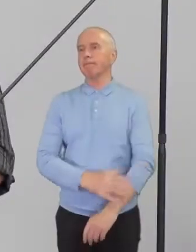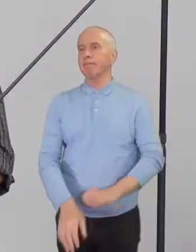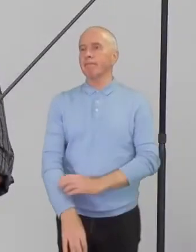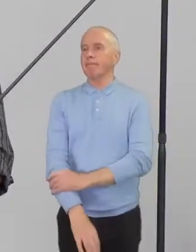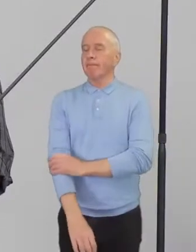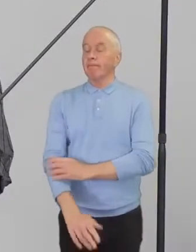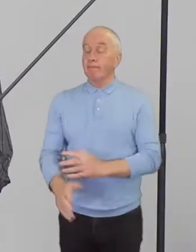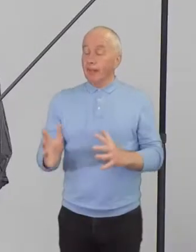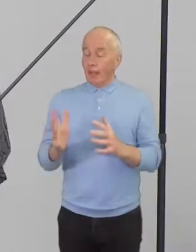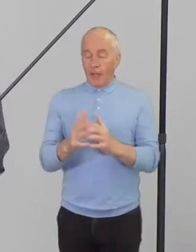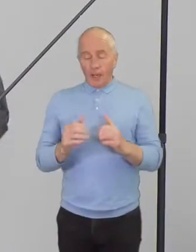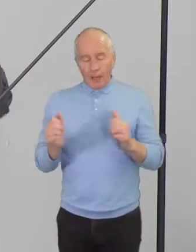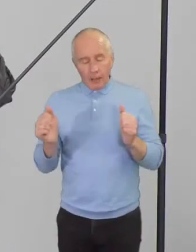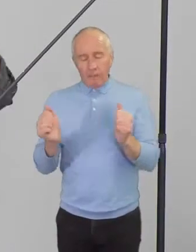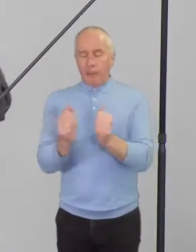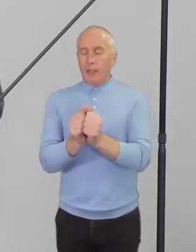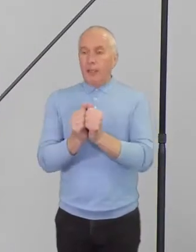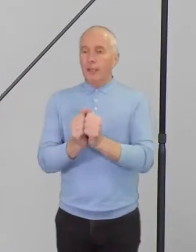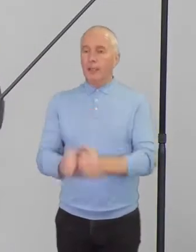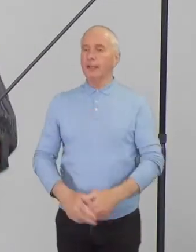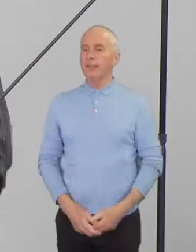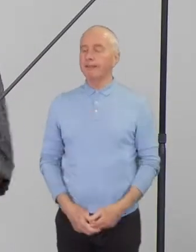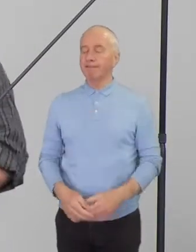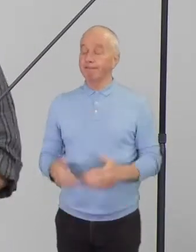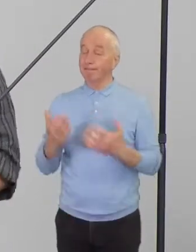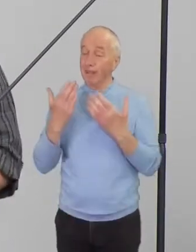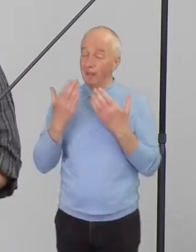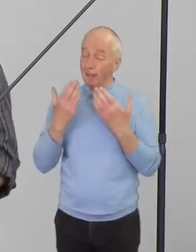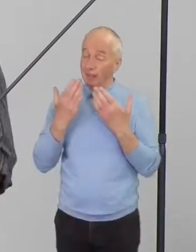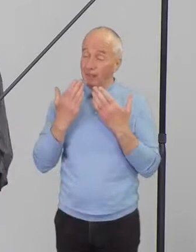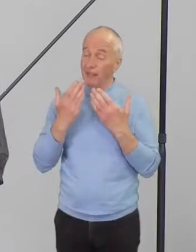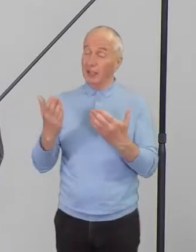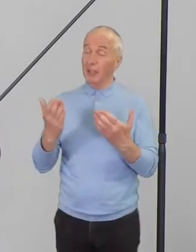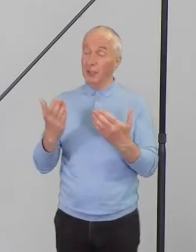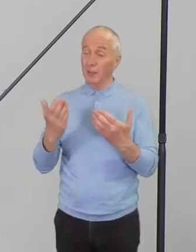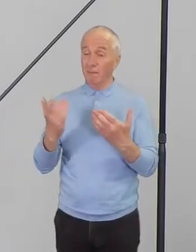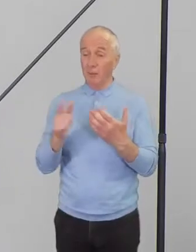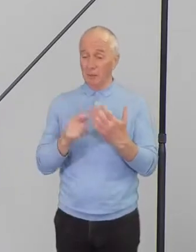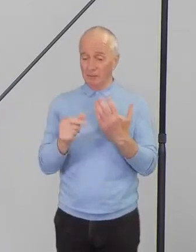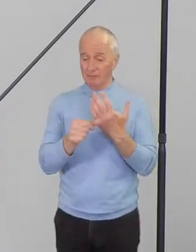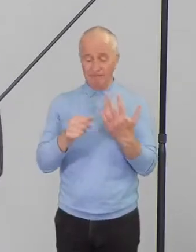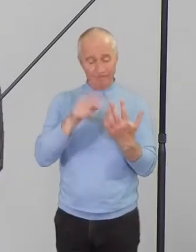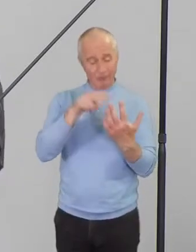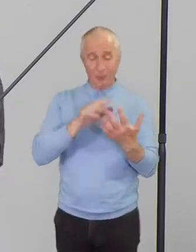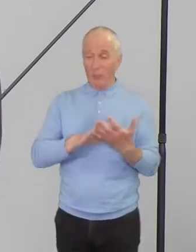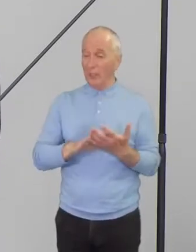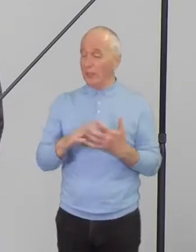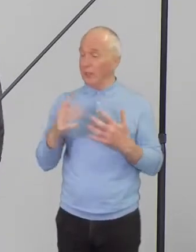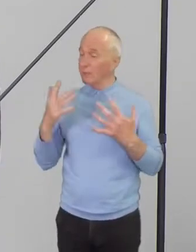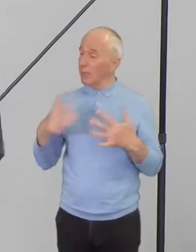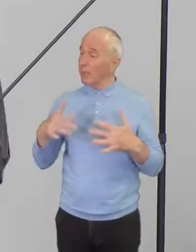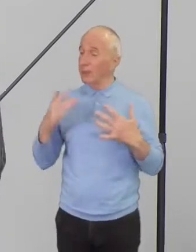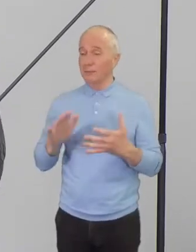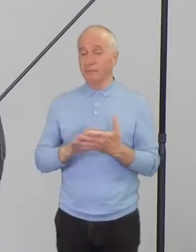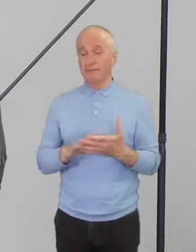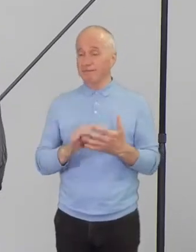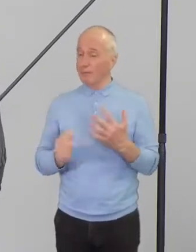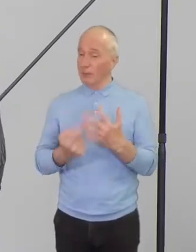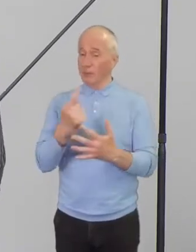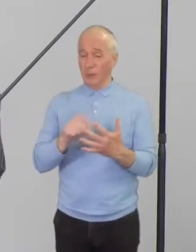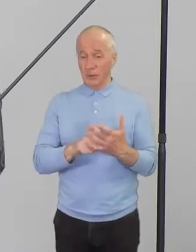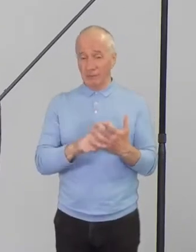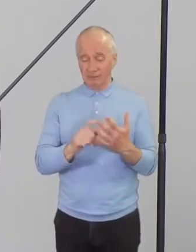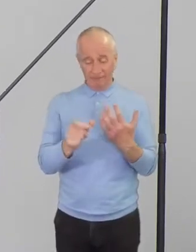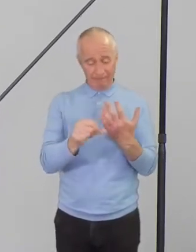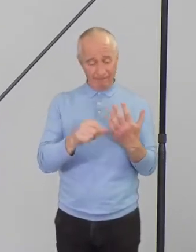Amen. Thank you so much for that reading. Just an amazing opportunity to dive into Scripture.